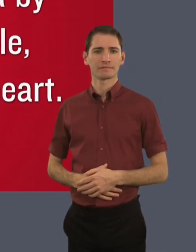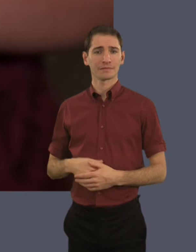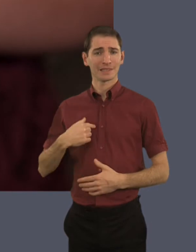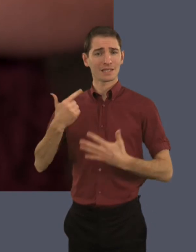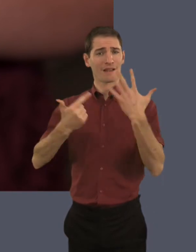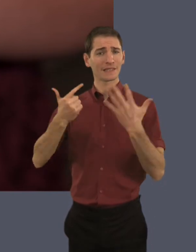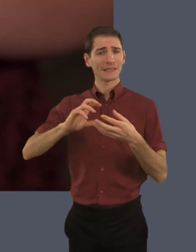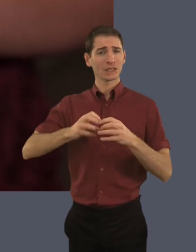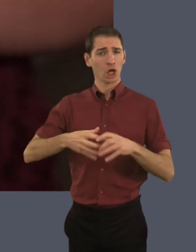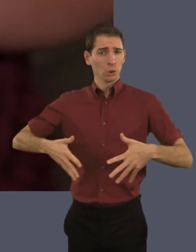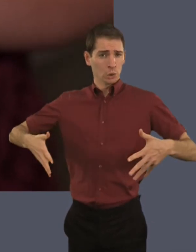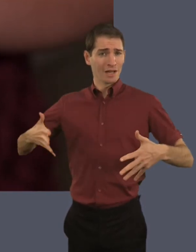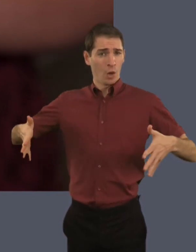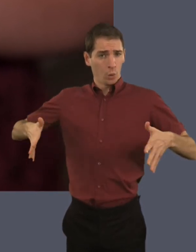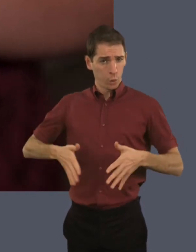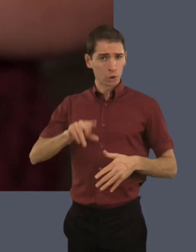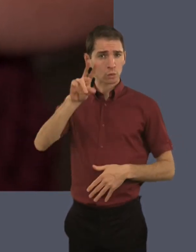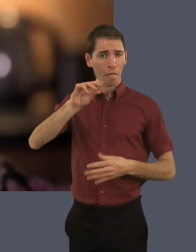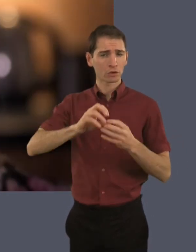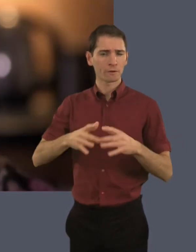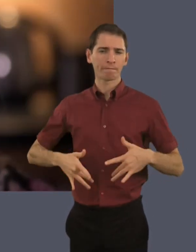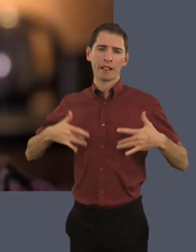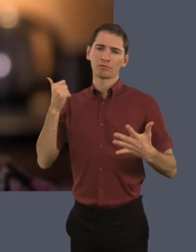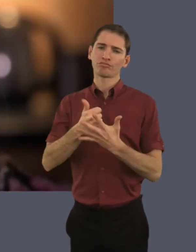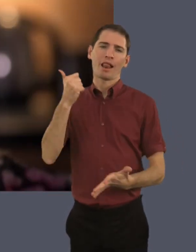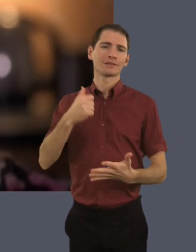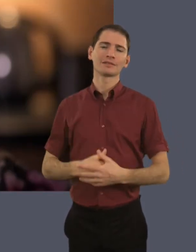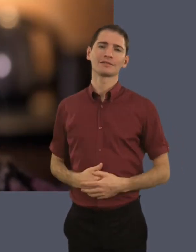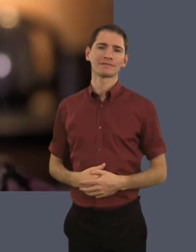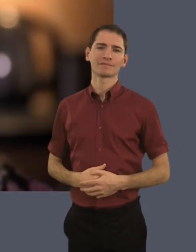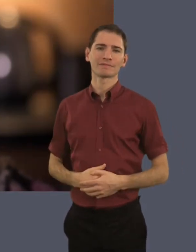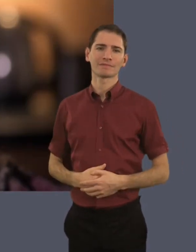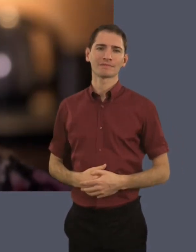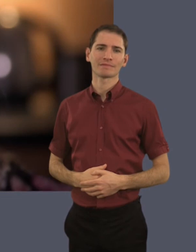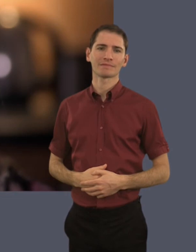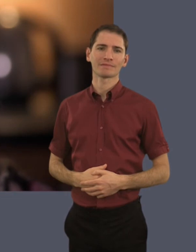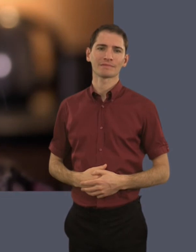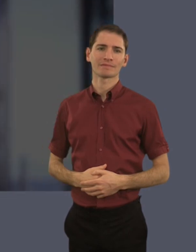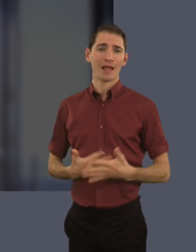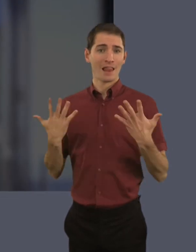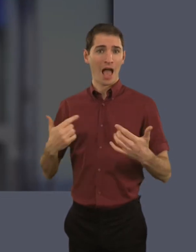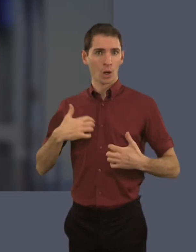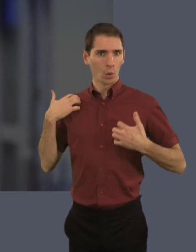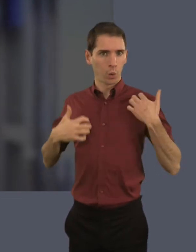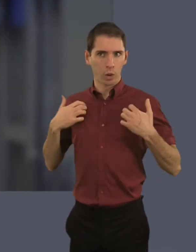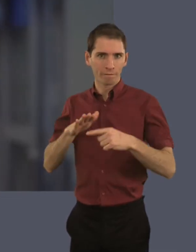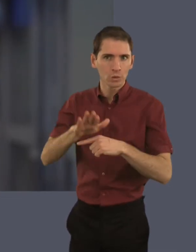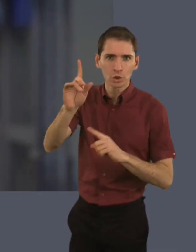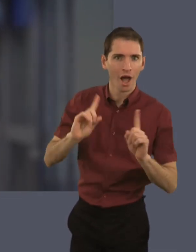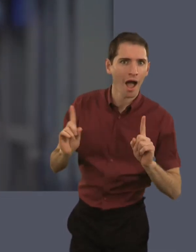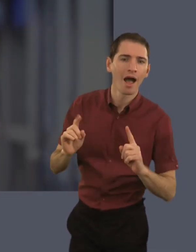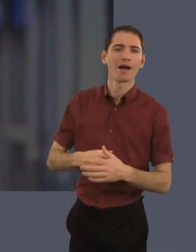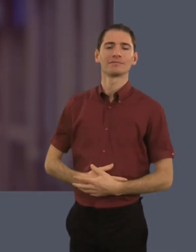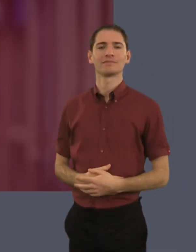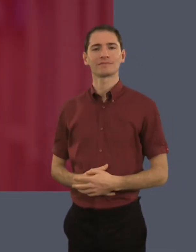I was 17 stone too. And now I'm 12 stone. And I feel absolutely brilliant. Now I actually